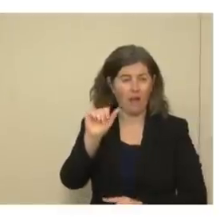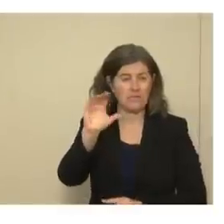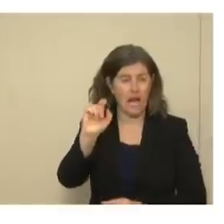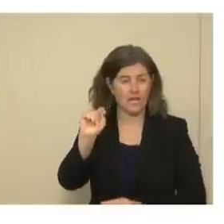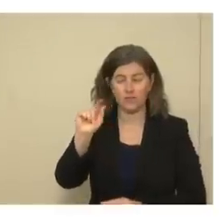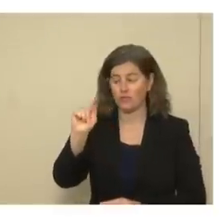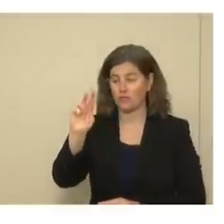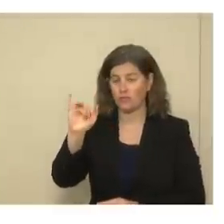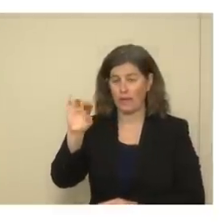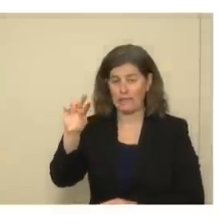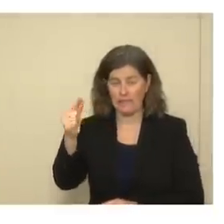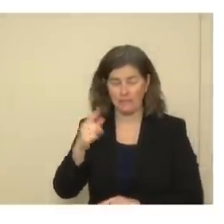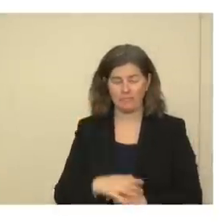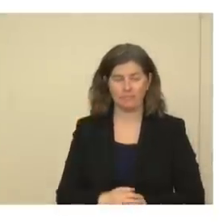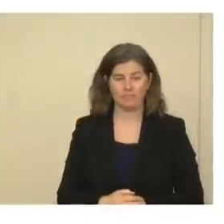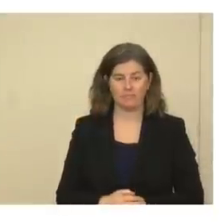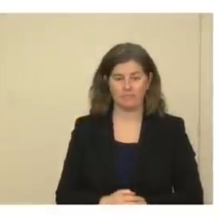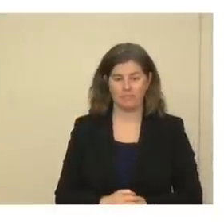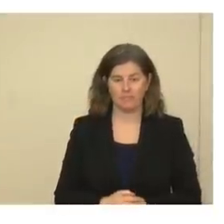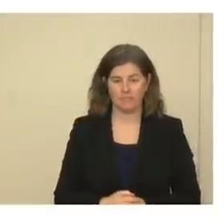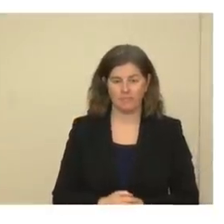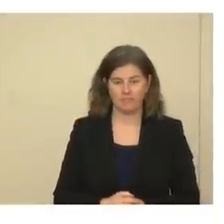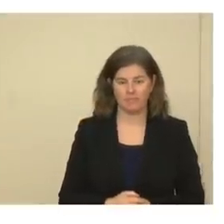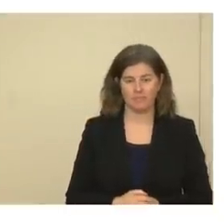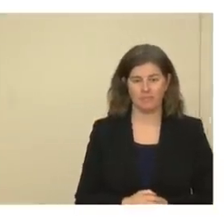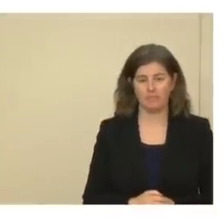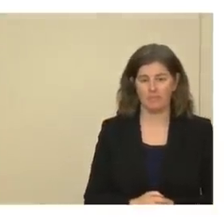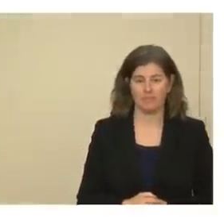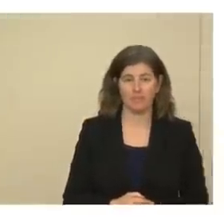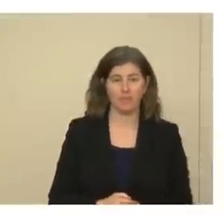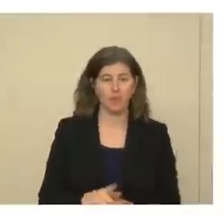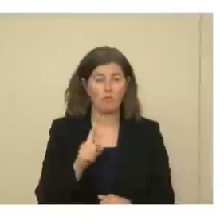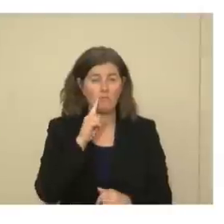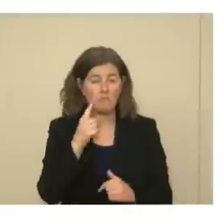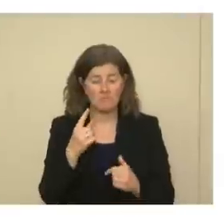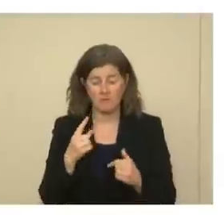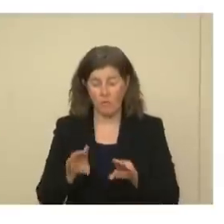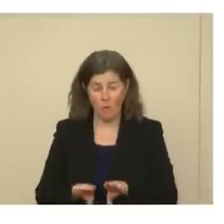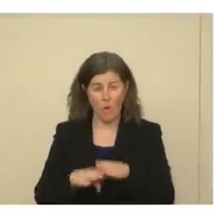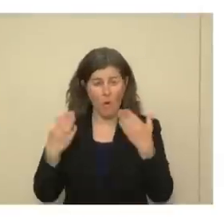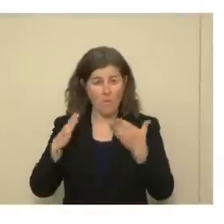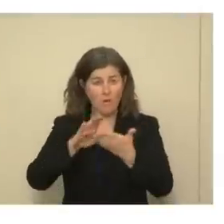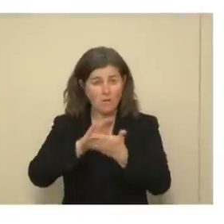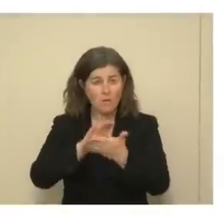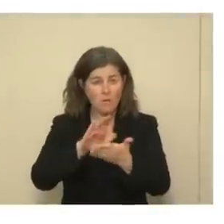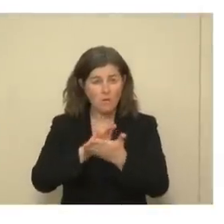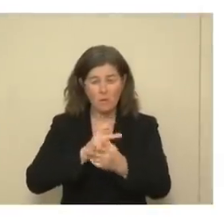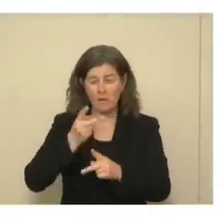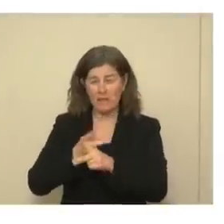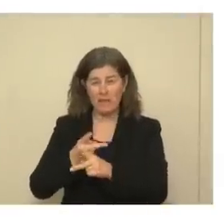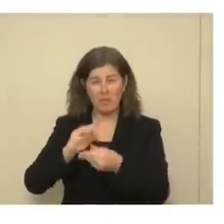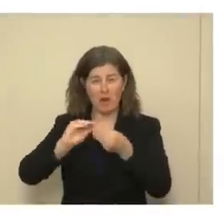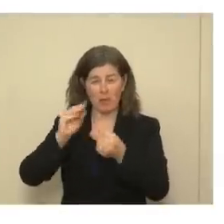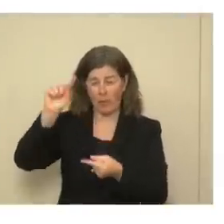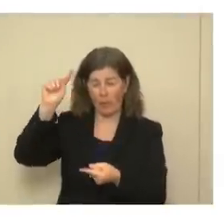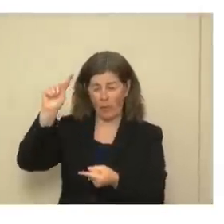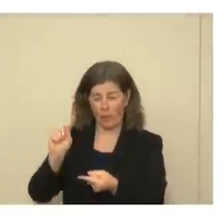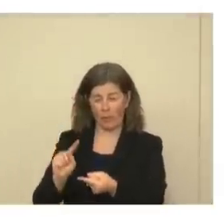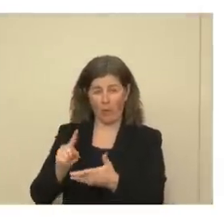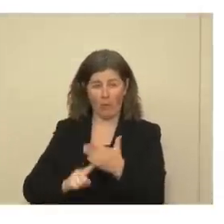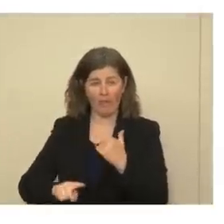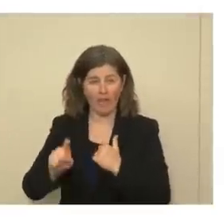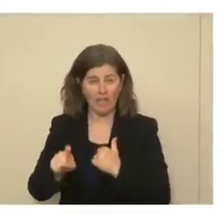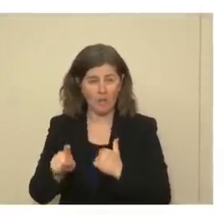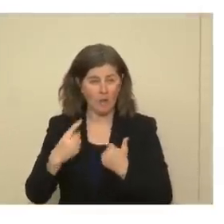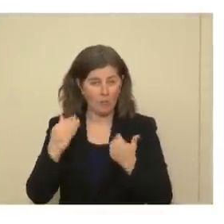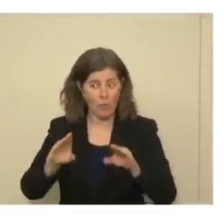really, to reopen schools, to keep our – well, to keep our cases down to where they need to be so